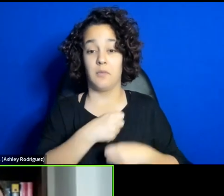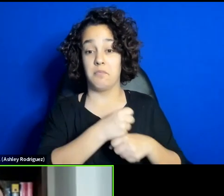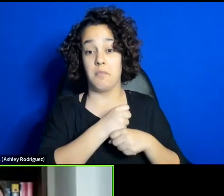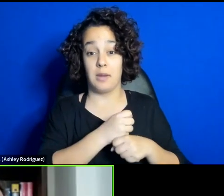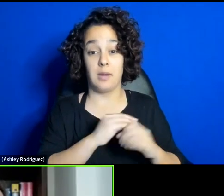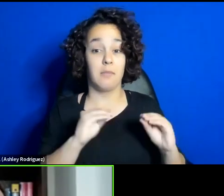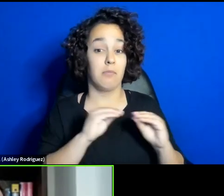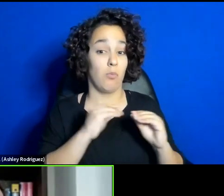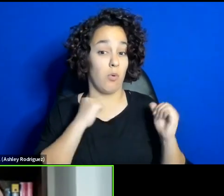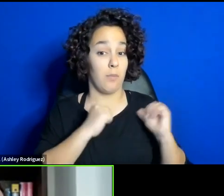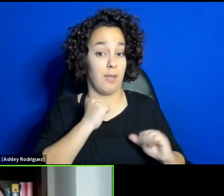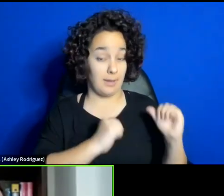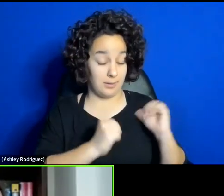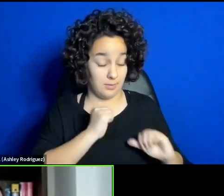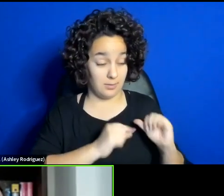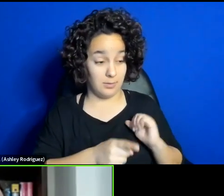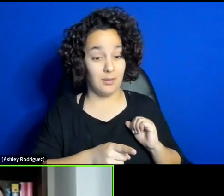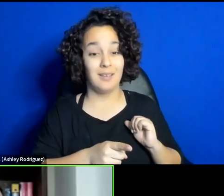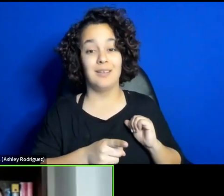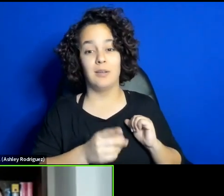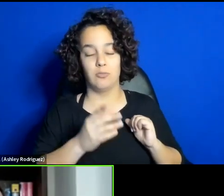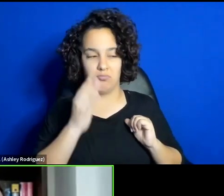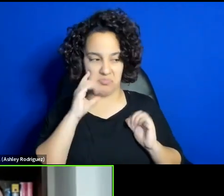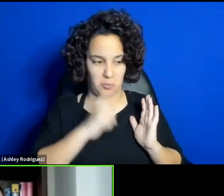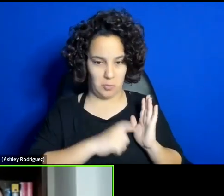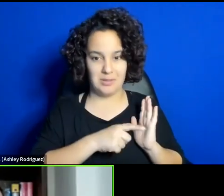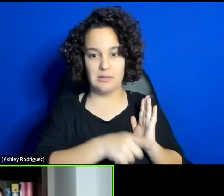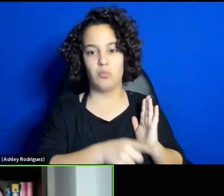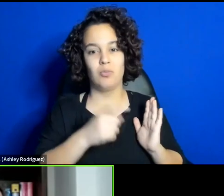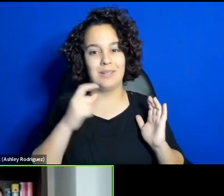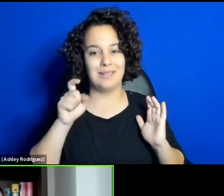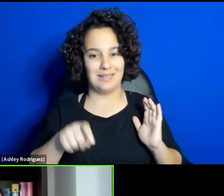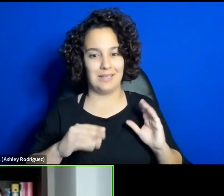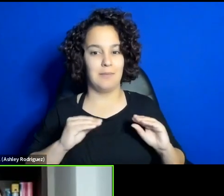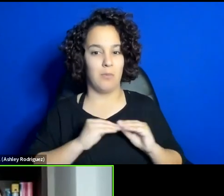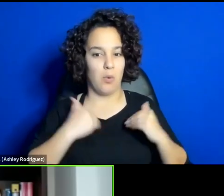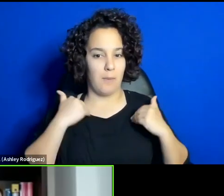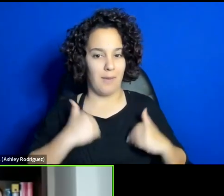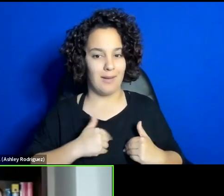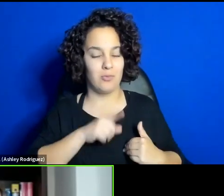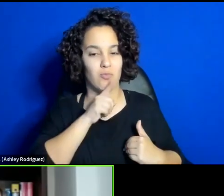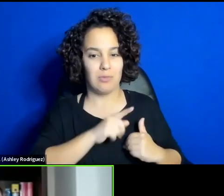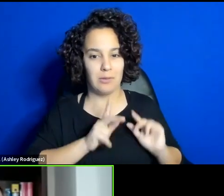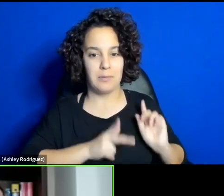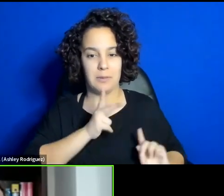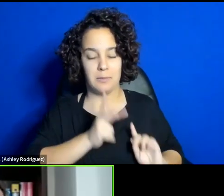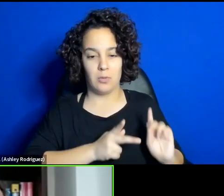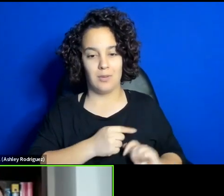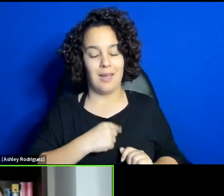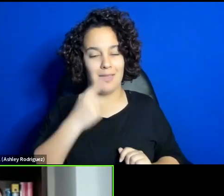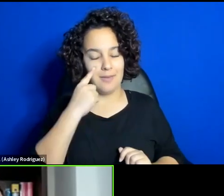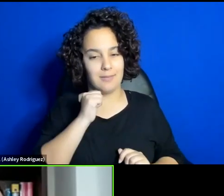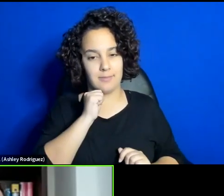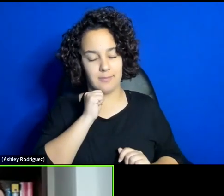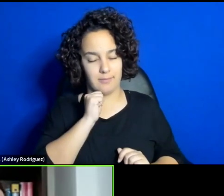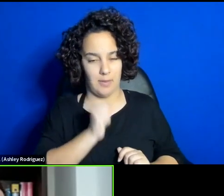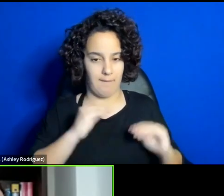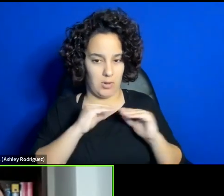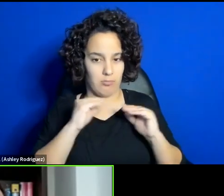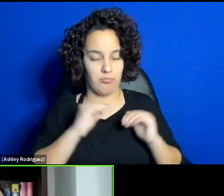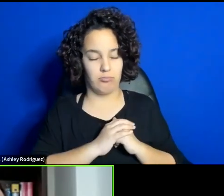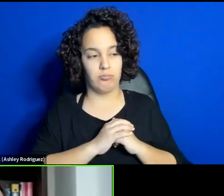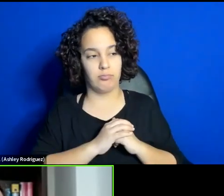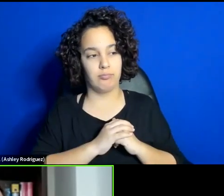production needs bodies, needs real presence, is, I think, a little bit unfair. And it's